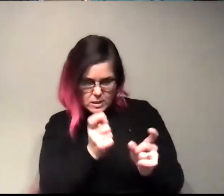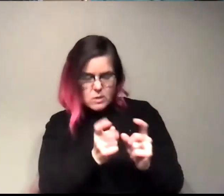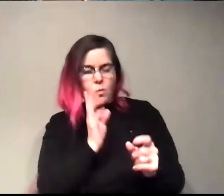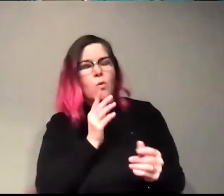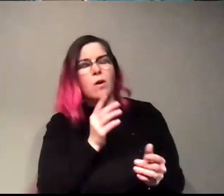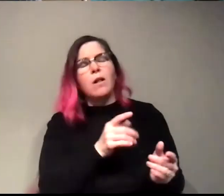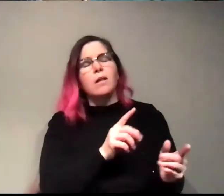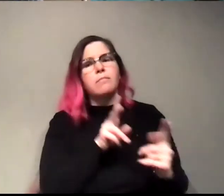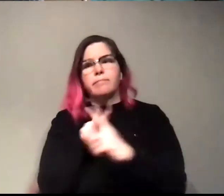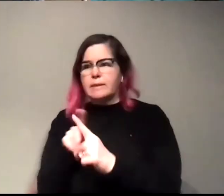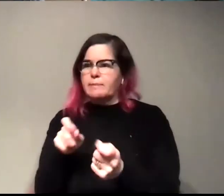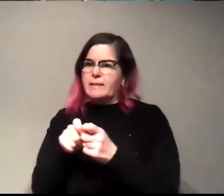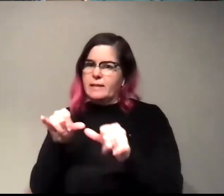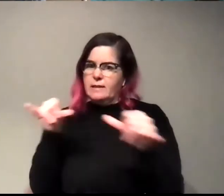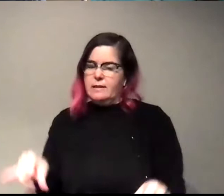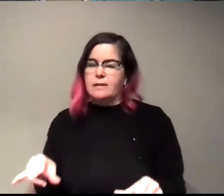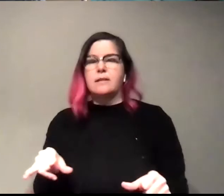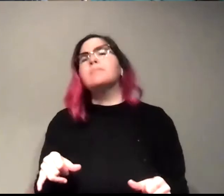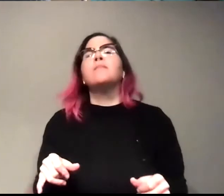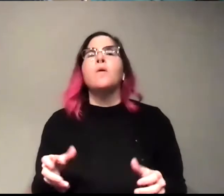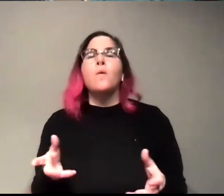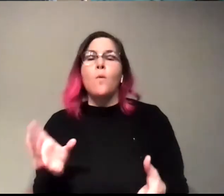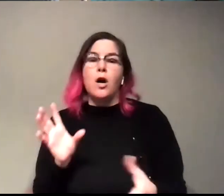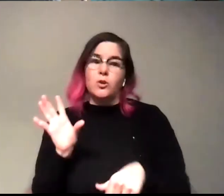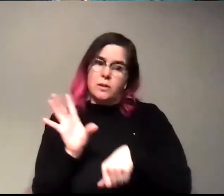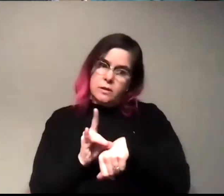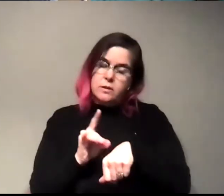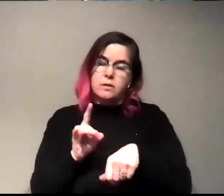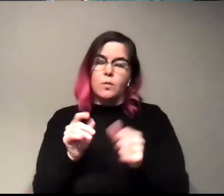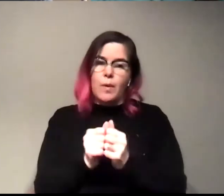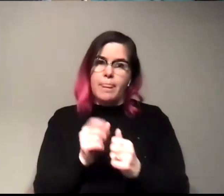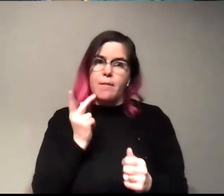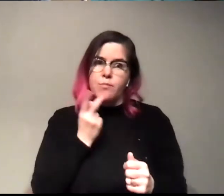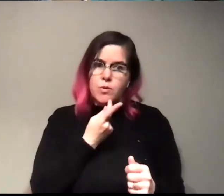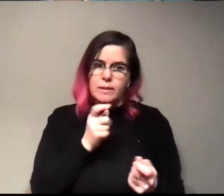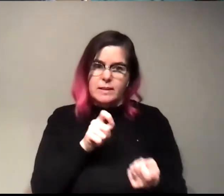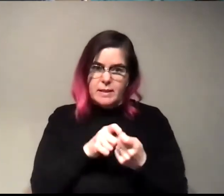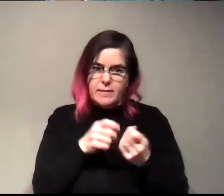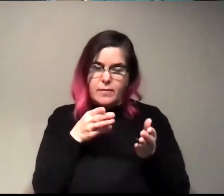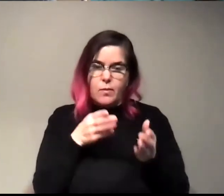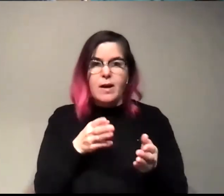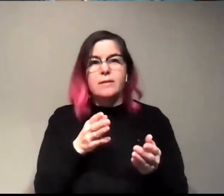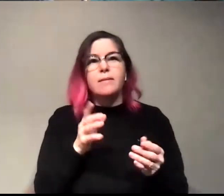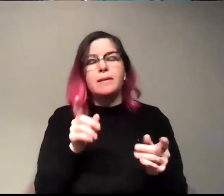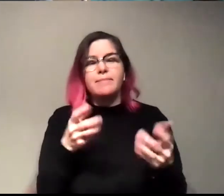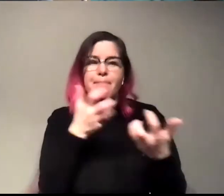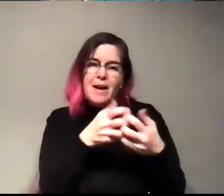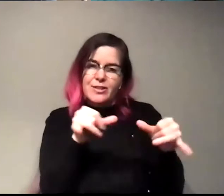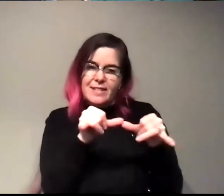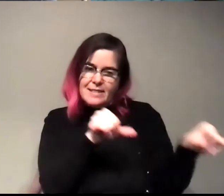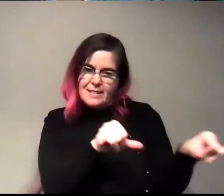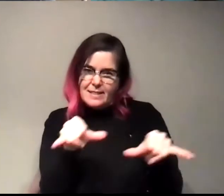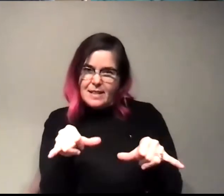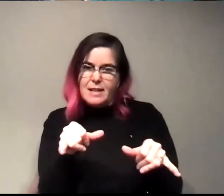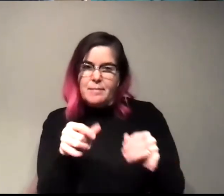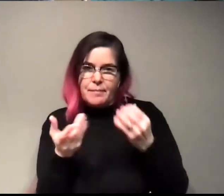So, you know, if we're trying to like interact them with proteins in specific ways, you know, they need to be about the size of a protein. know, they're like a little bit